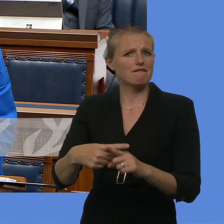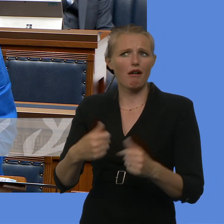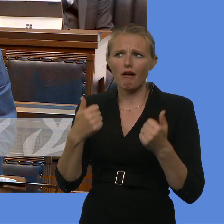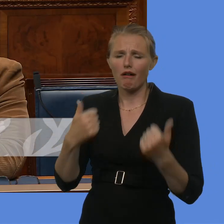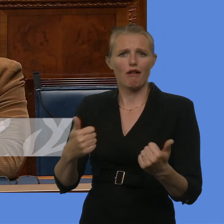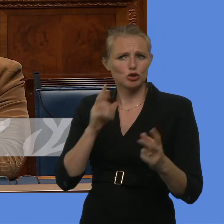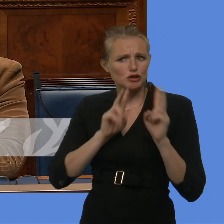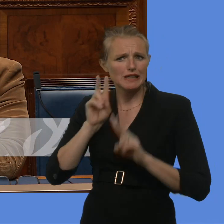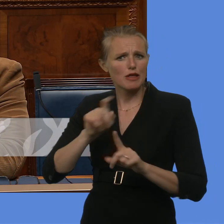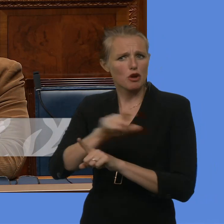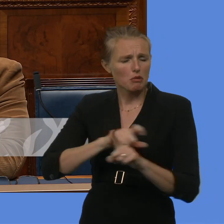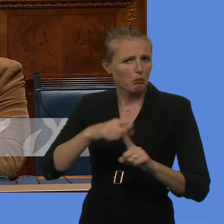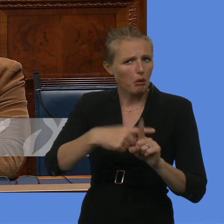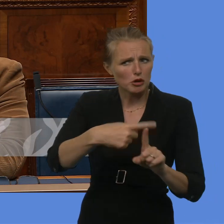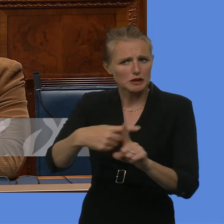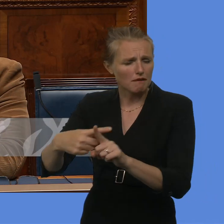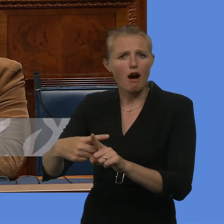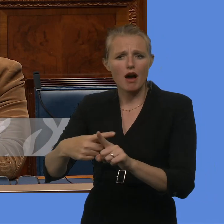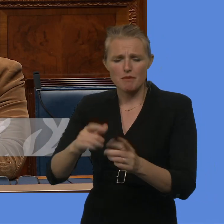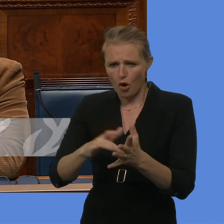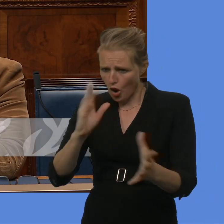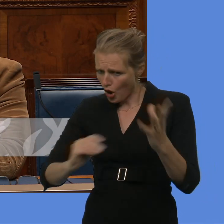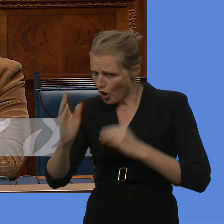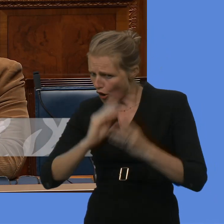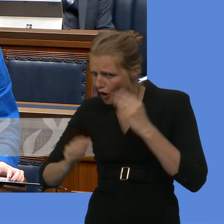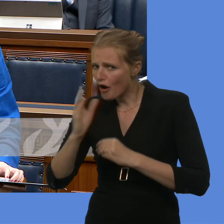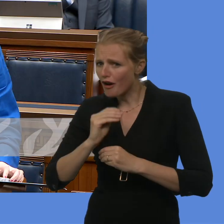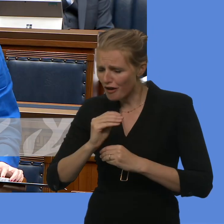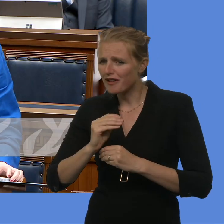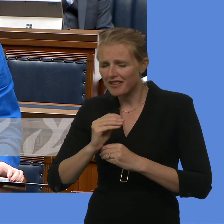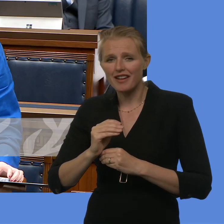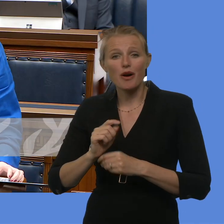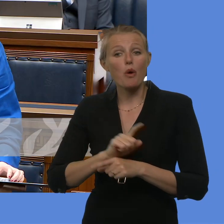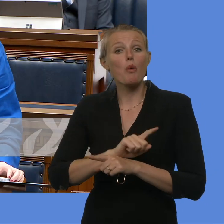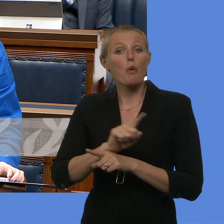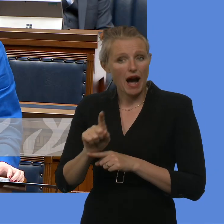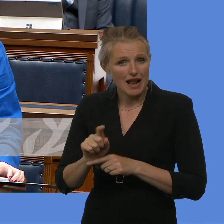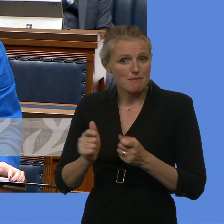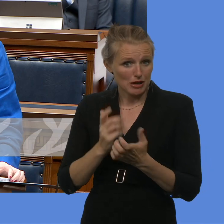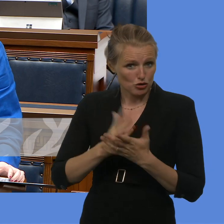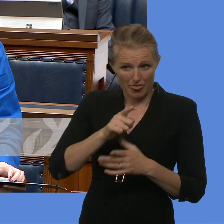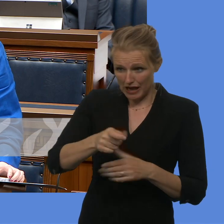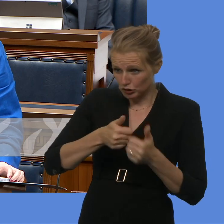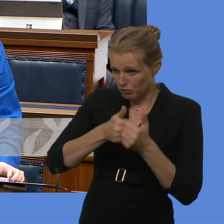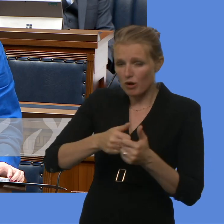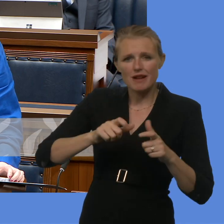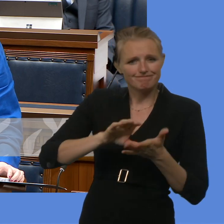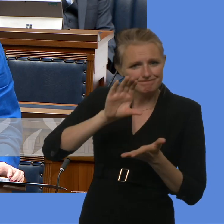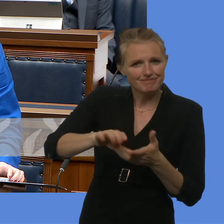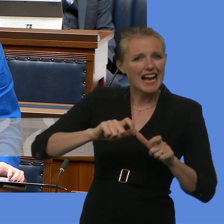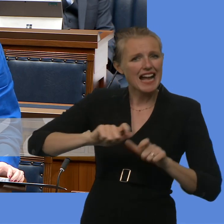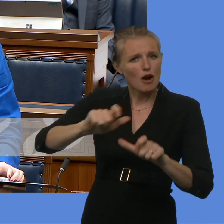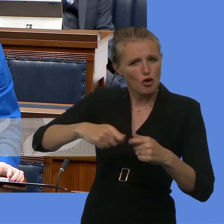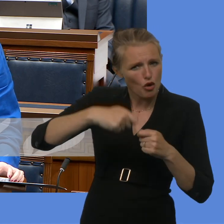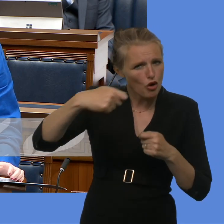would be important to try to mainstream as much of that as possible, but to try to ensure the continuation of some of this support. We have seen